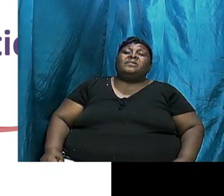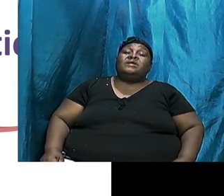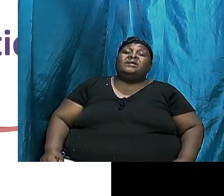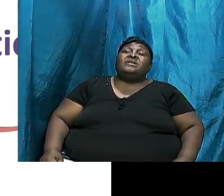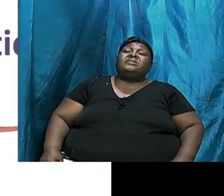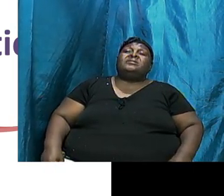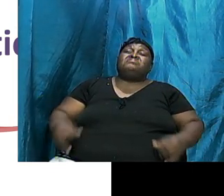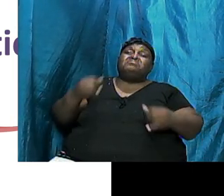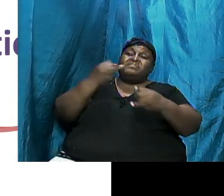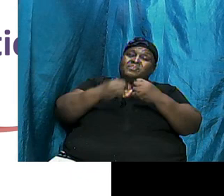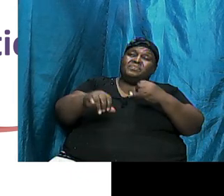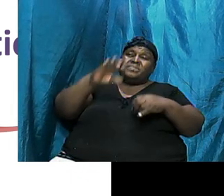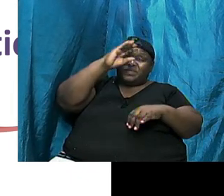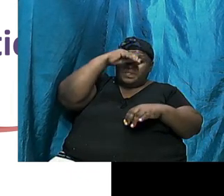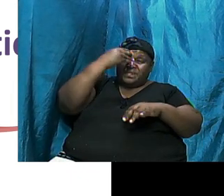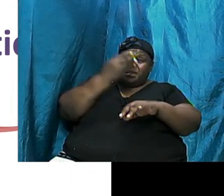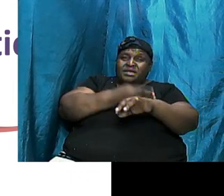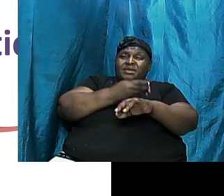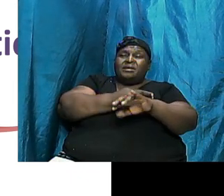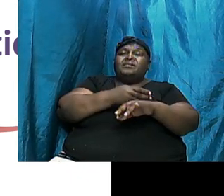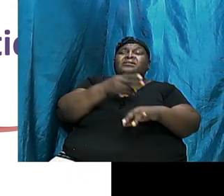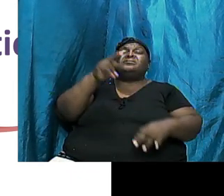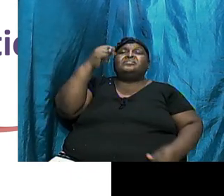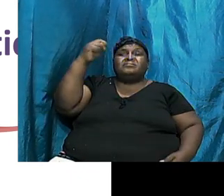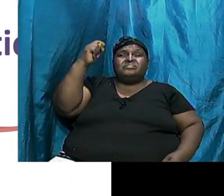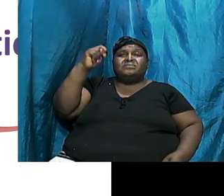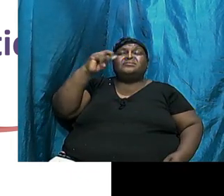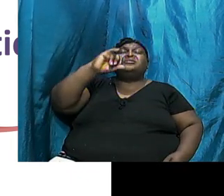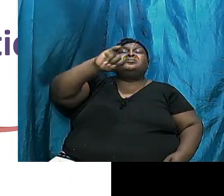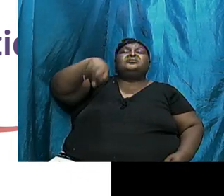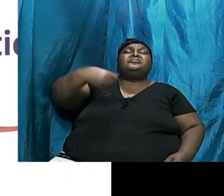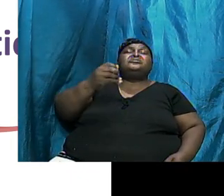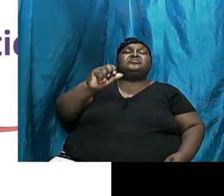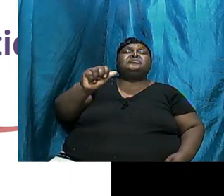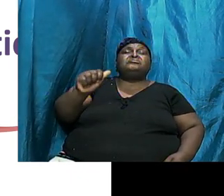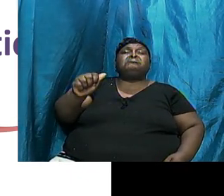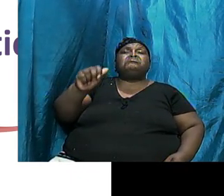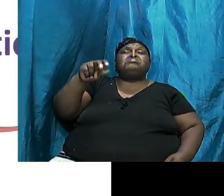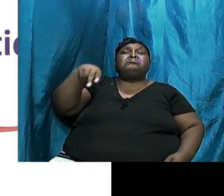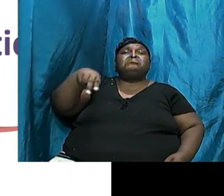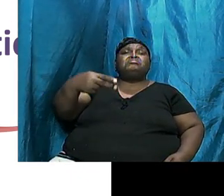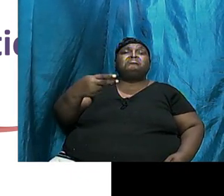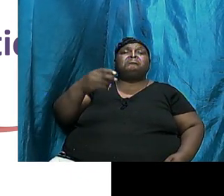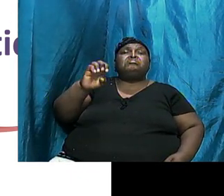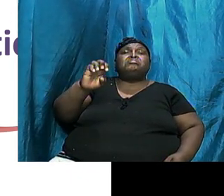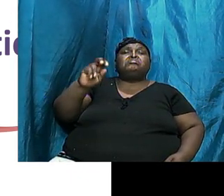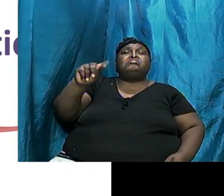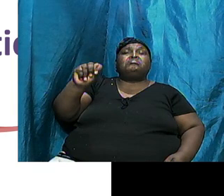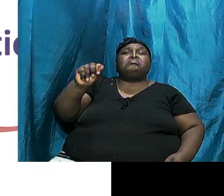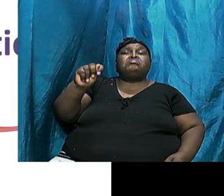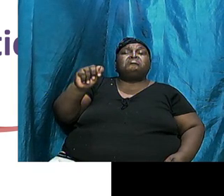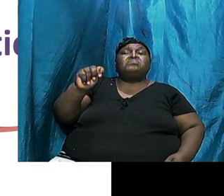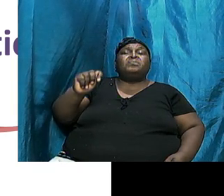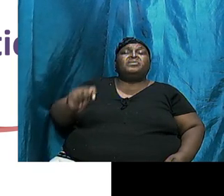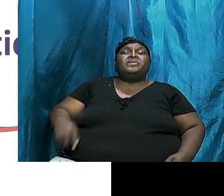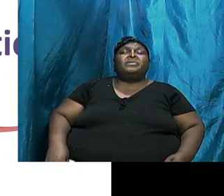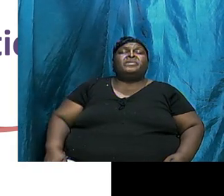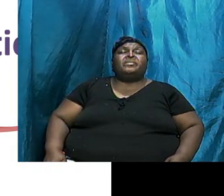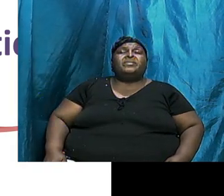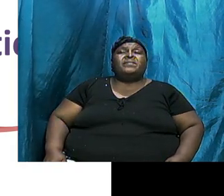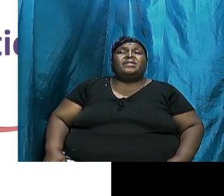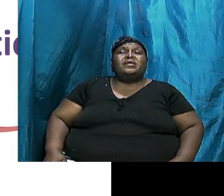Of Noah Was Japheth And He Would